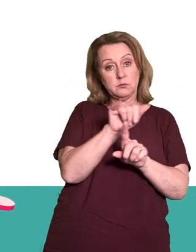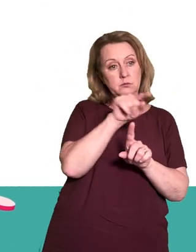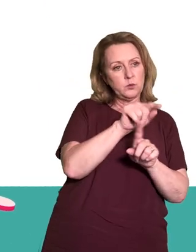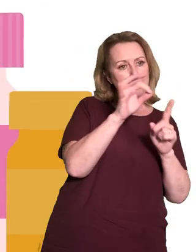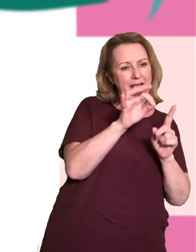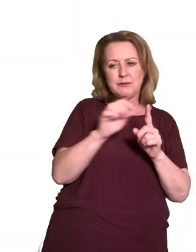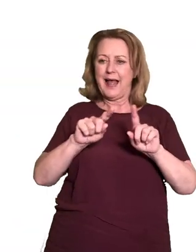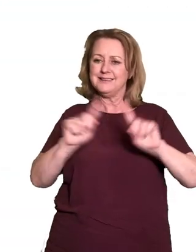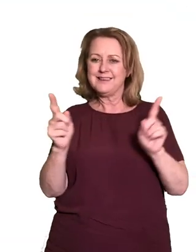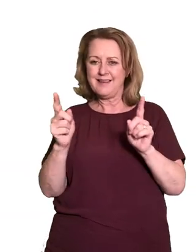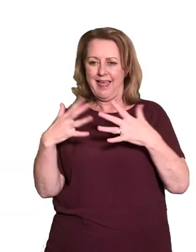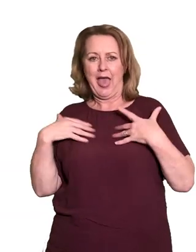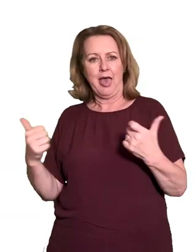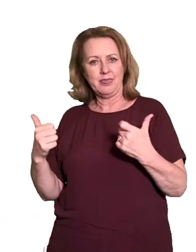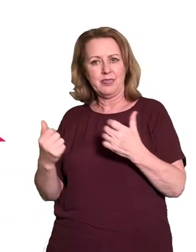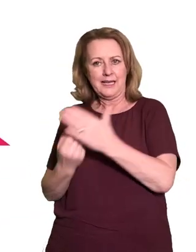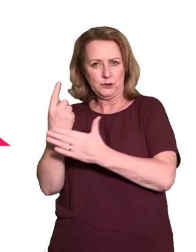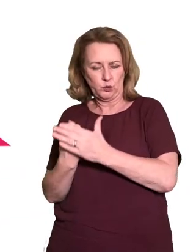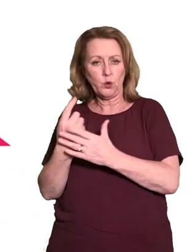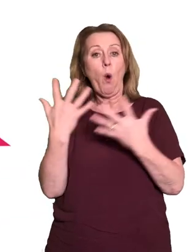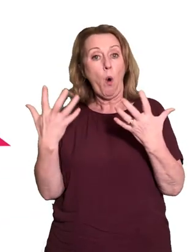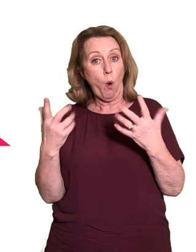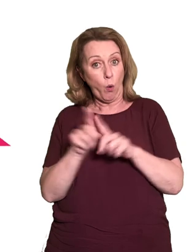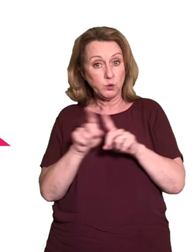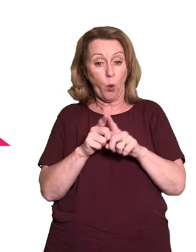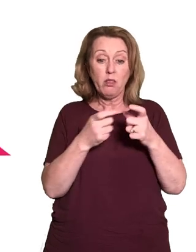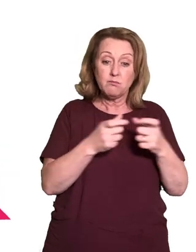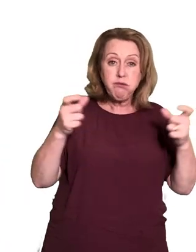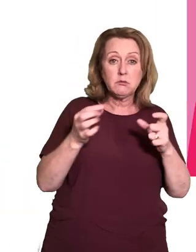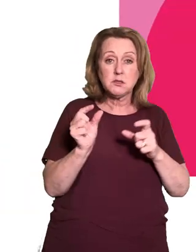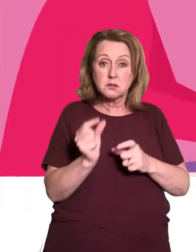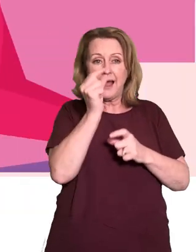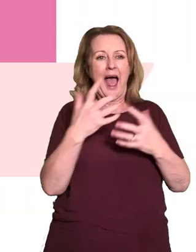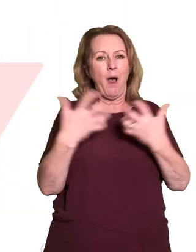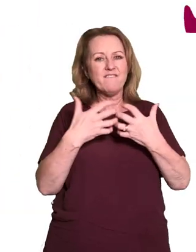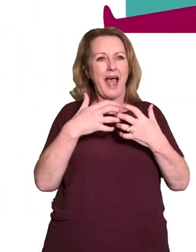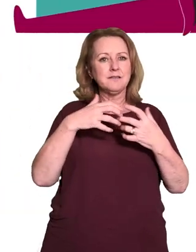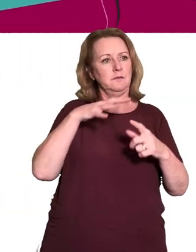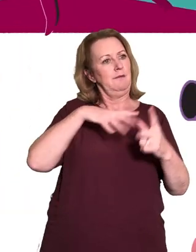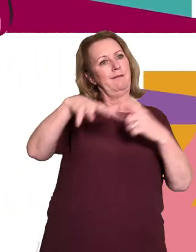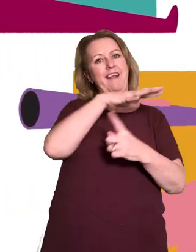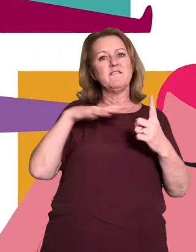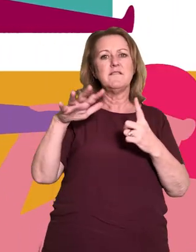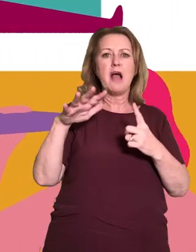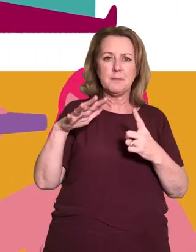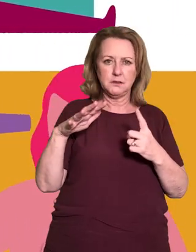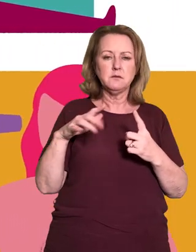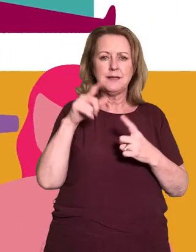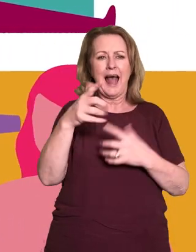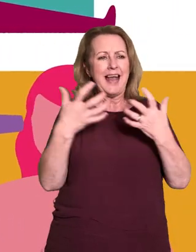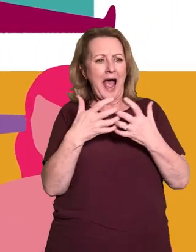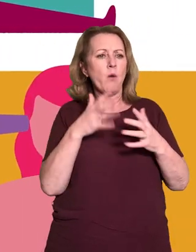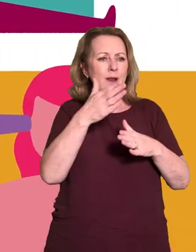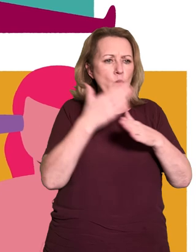health issues. The environmental impact of many disposable products, the impact on the workplace and on engagement